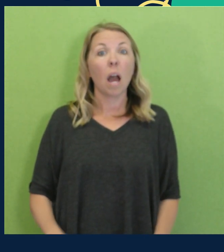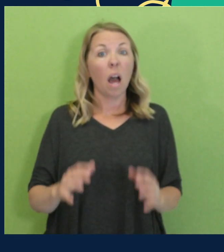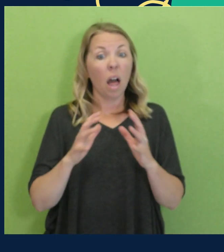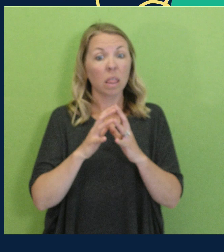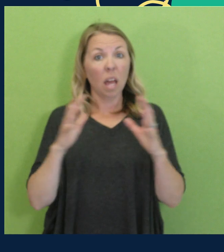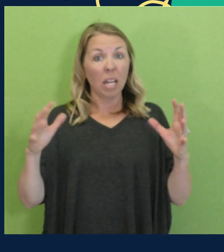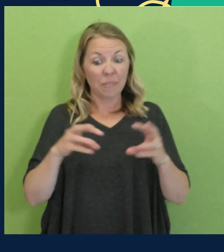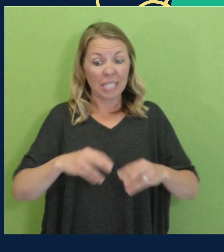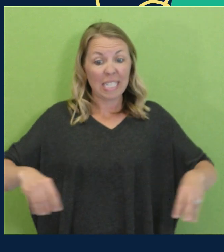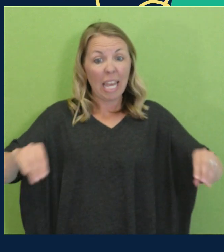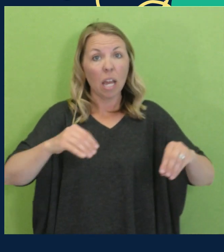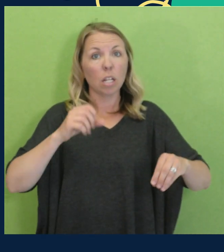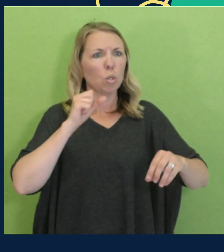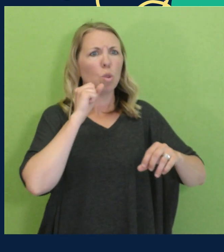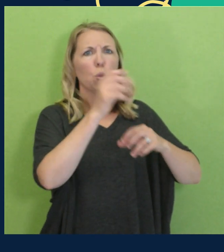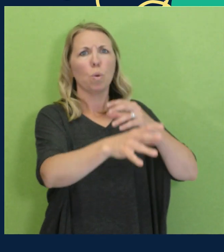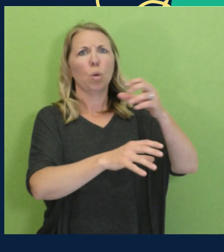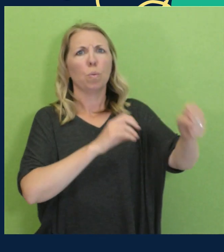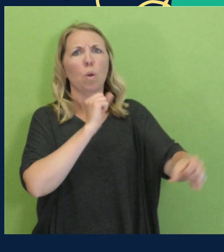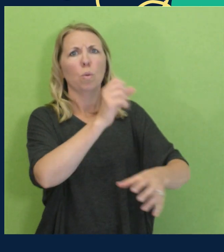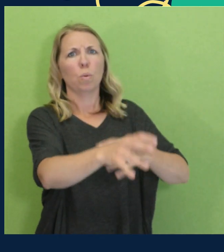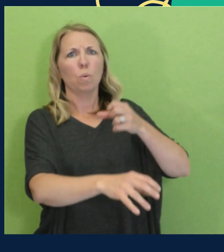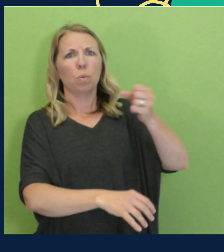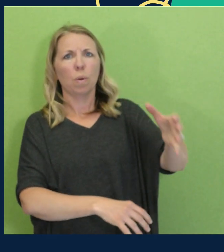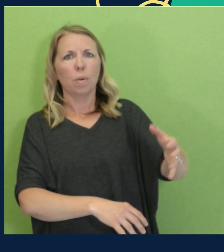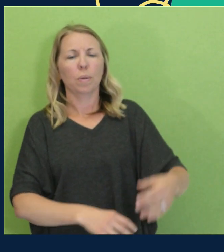you threw lots of sand.